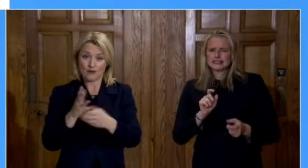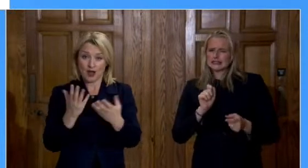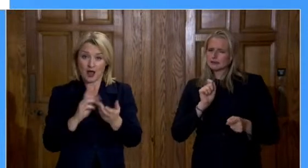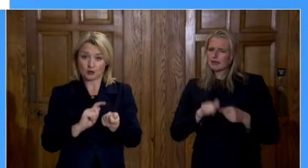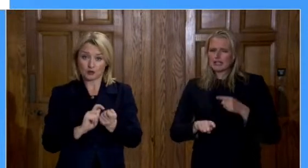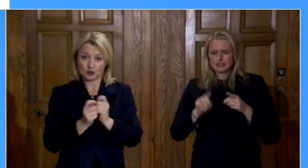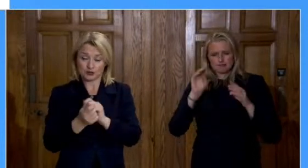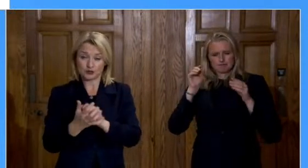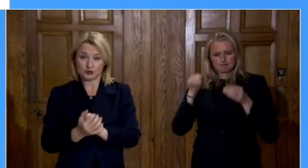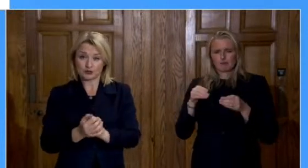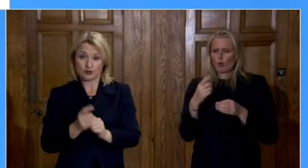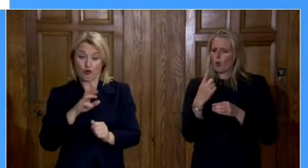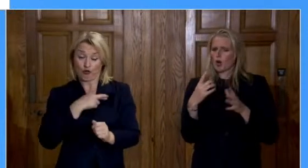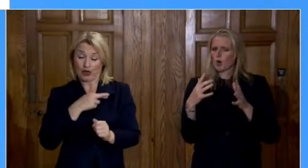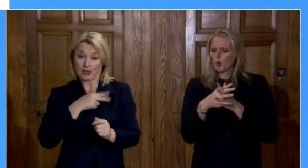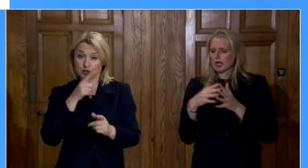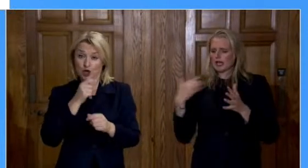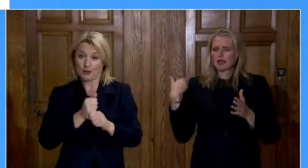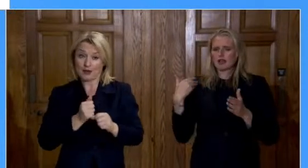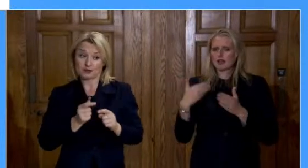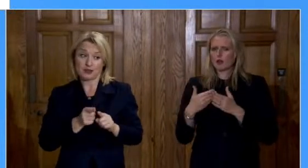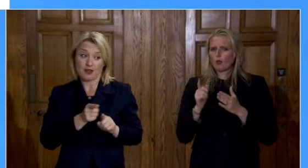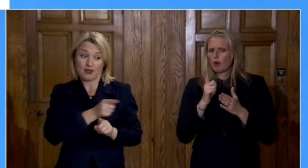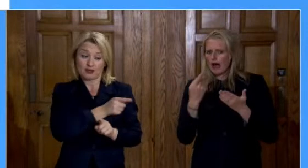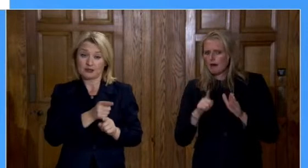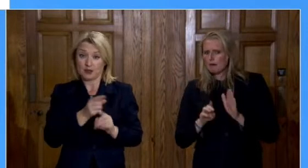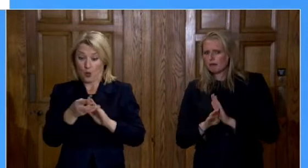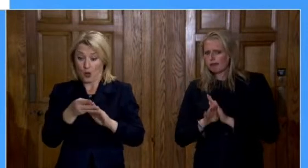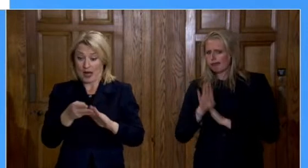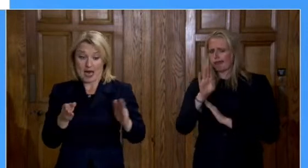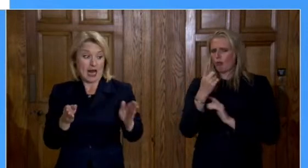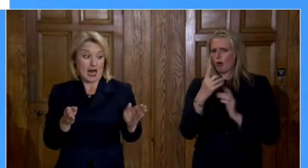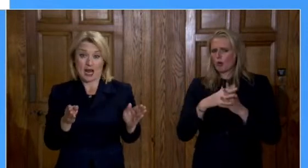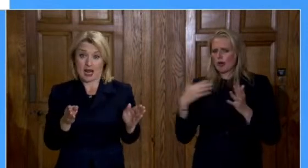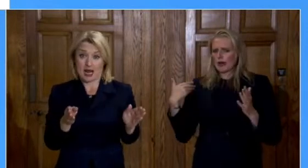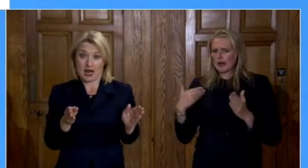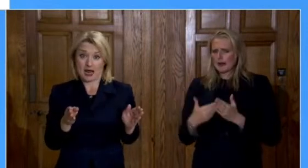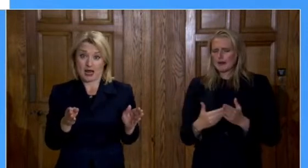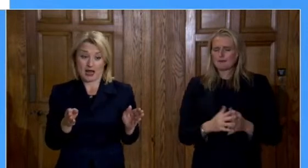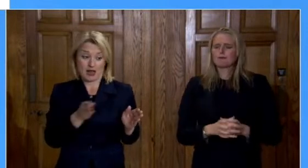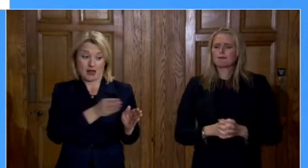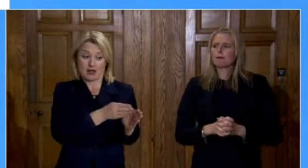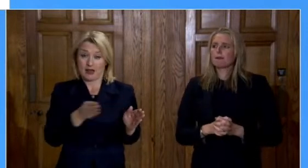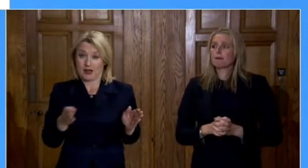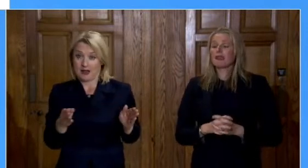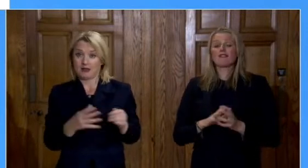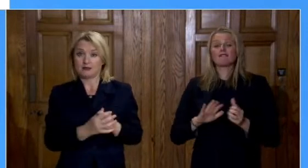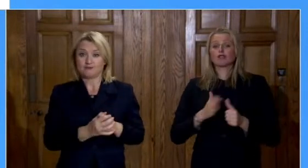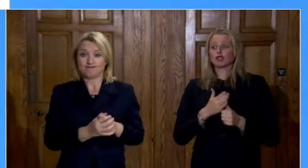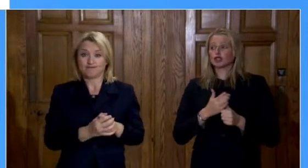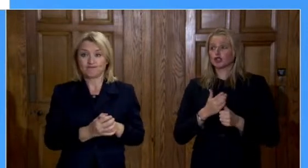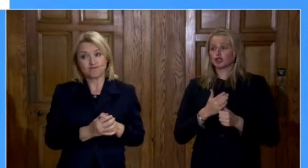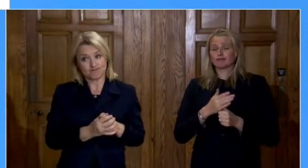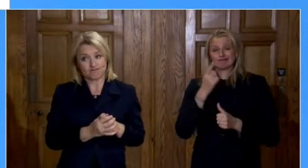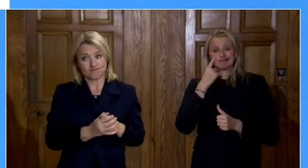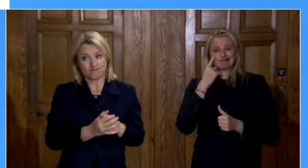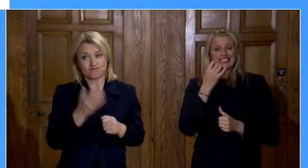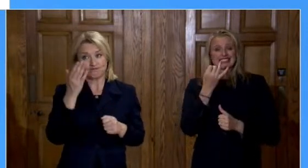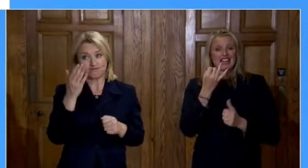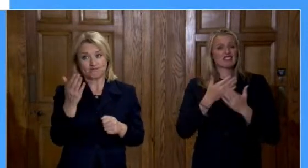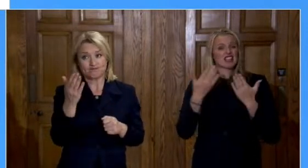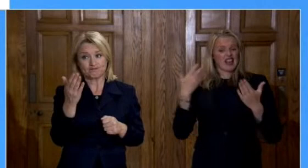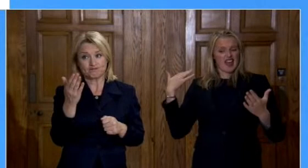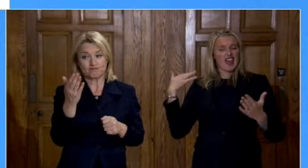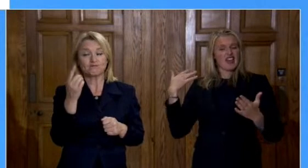on the last week and current trends. First of all, you can see the seven day rolling